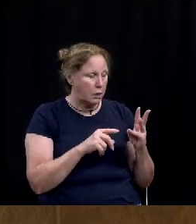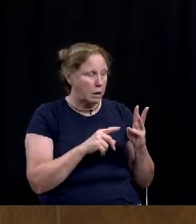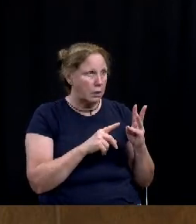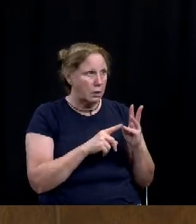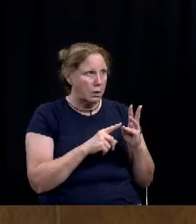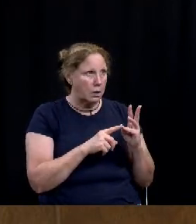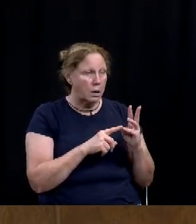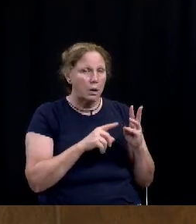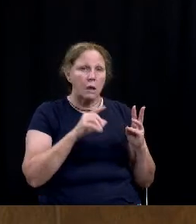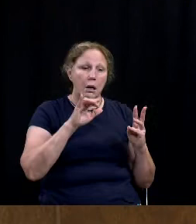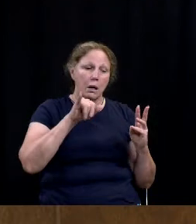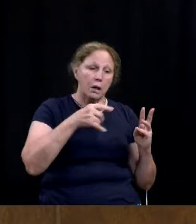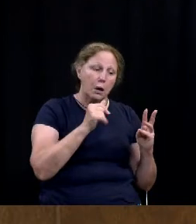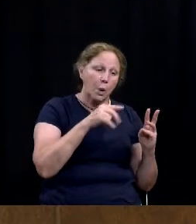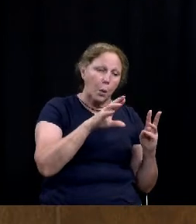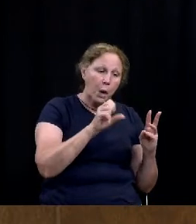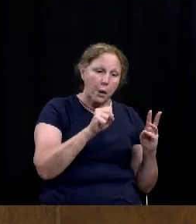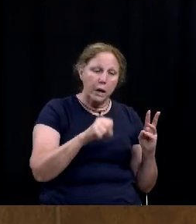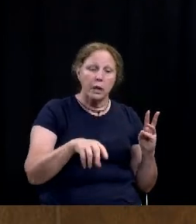aquarius mcfall